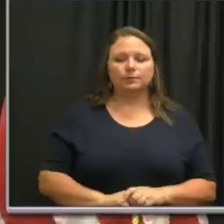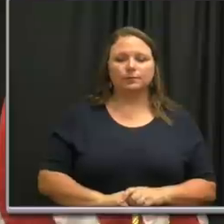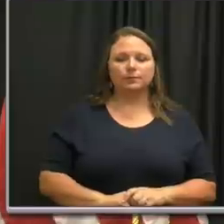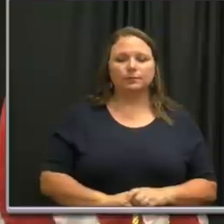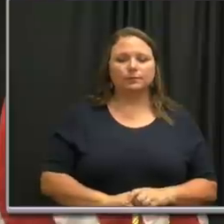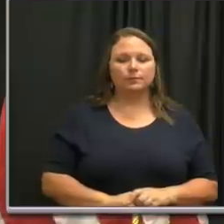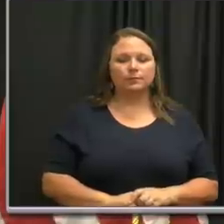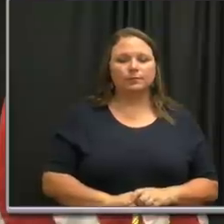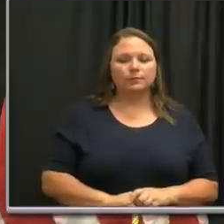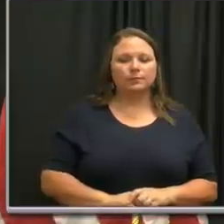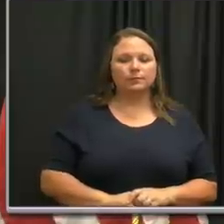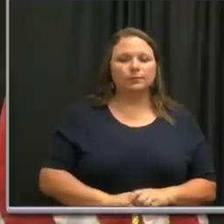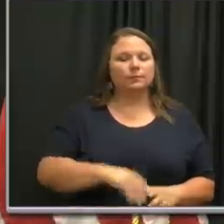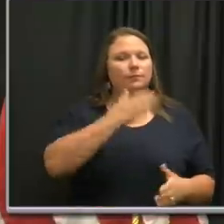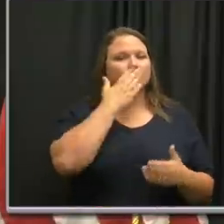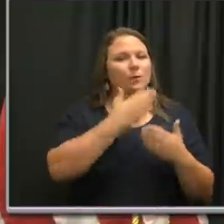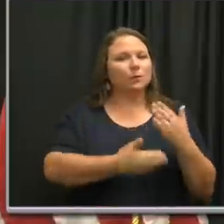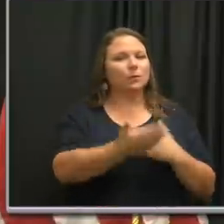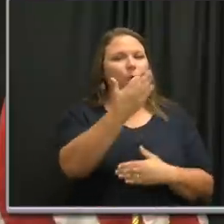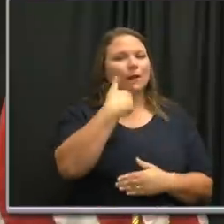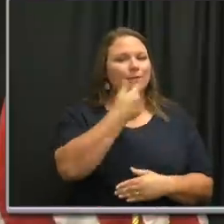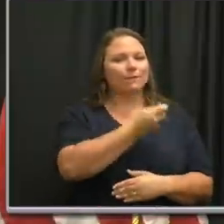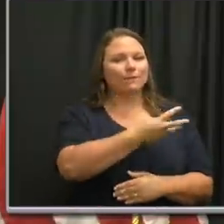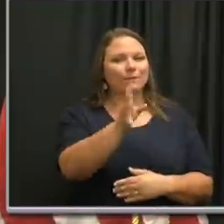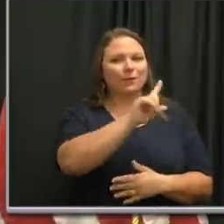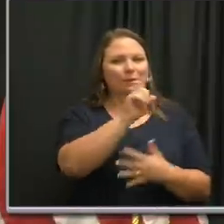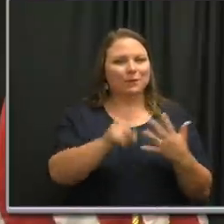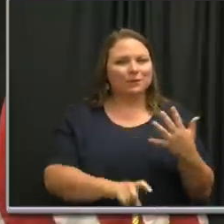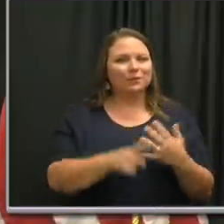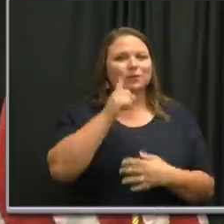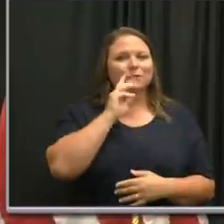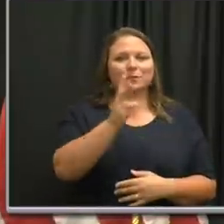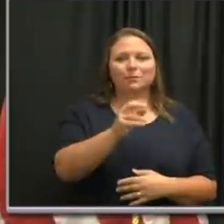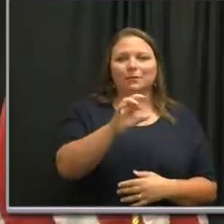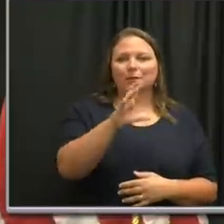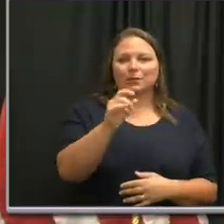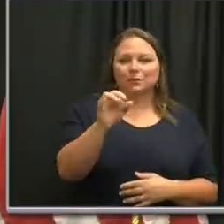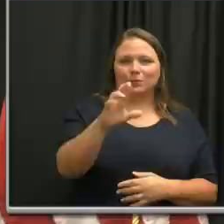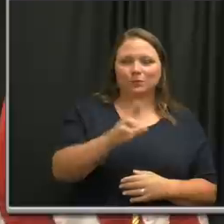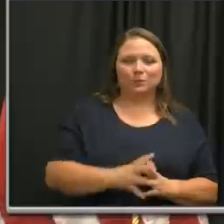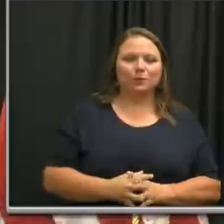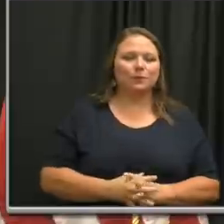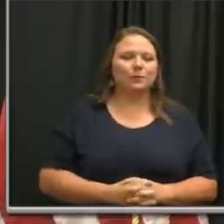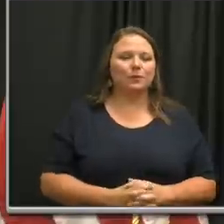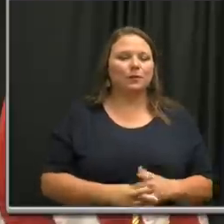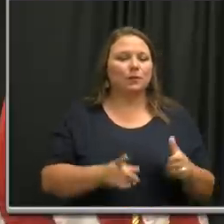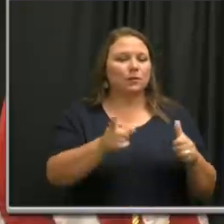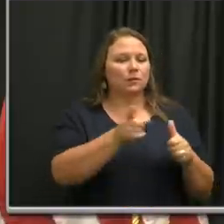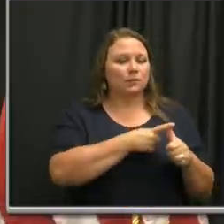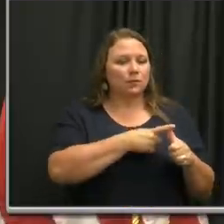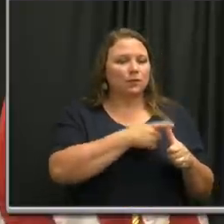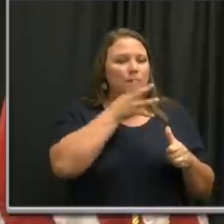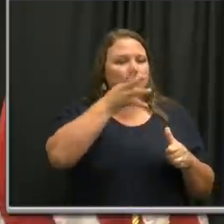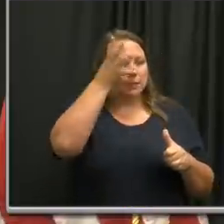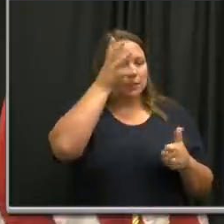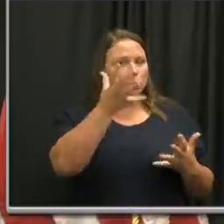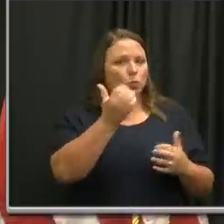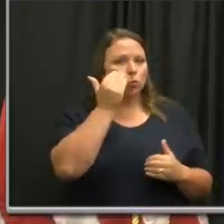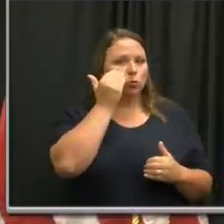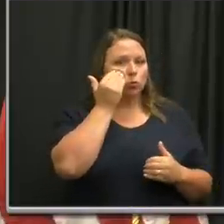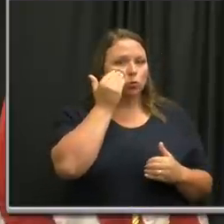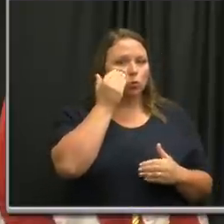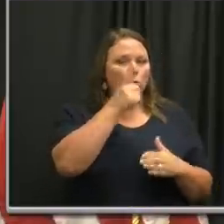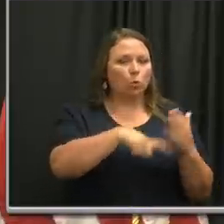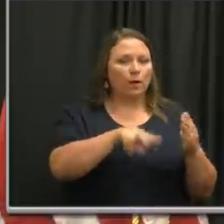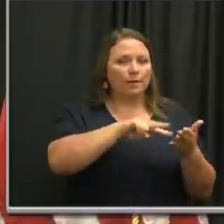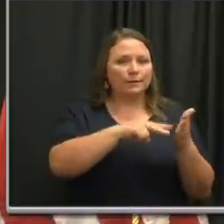Good morning. Um, I've got a few questions for Mayor Cooper. First question. A lot of parents want to know, what